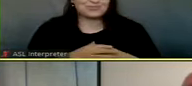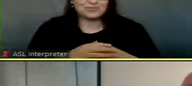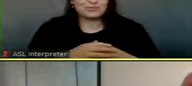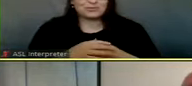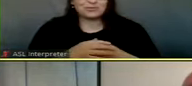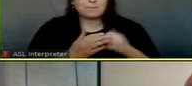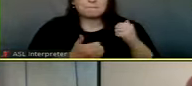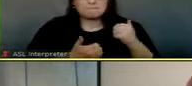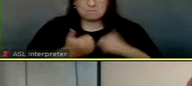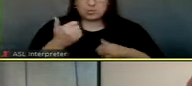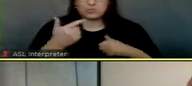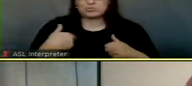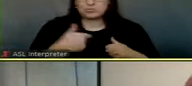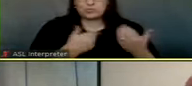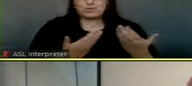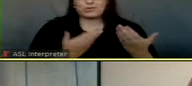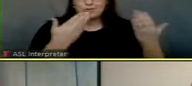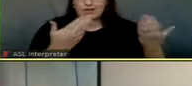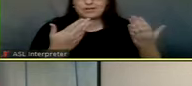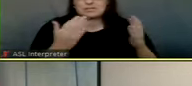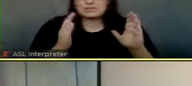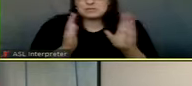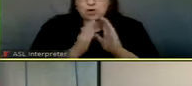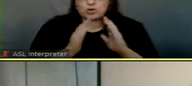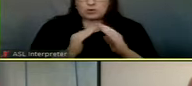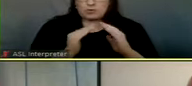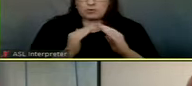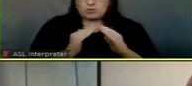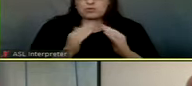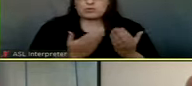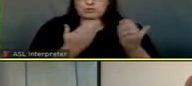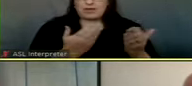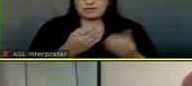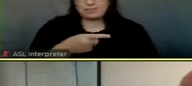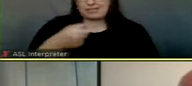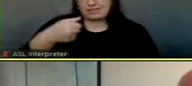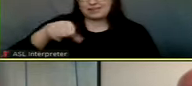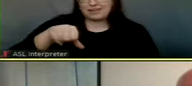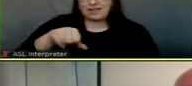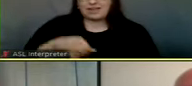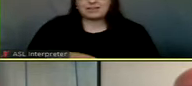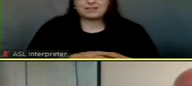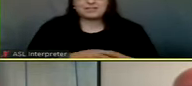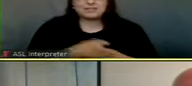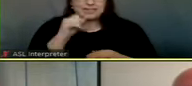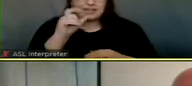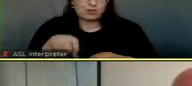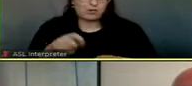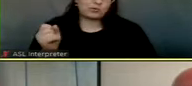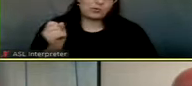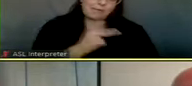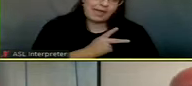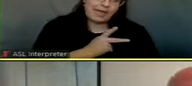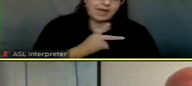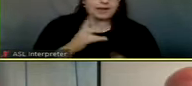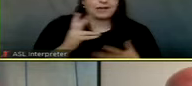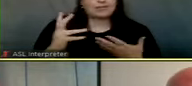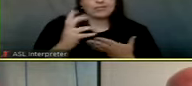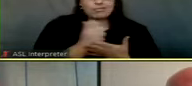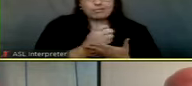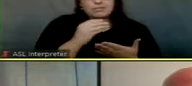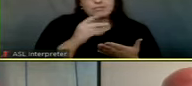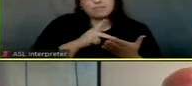And most of time, we recommend that they, the smaller communities, we recommend they deny it because then they don't have to go back and do anything else.